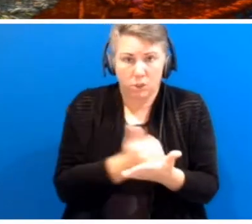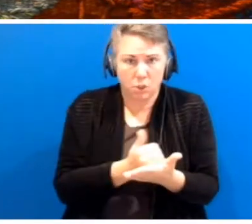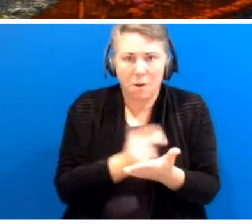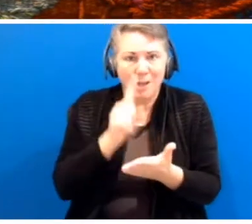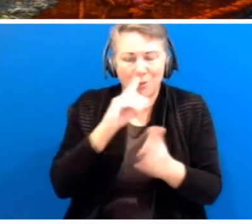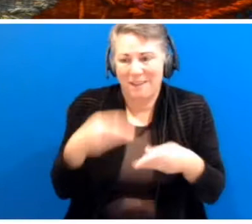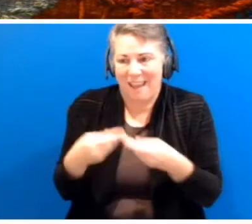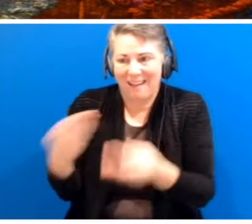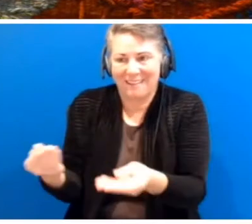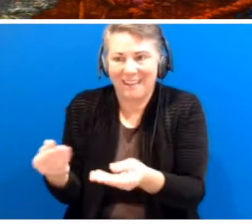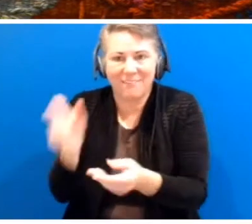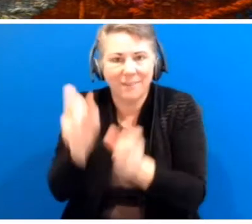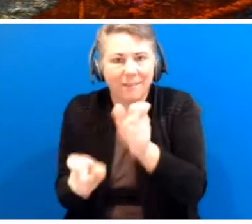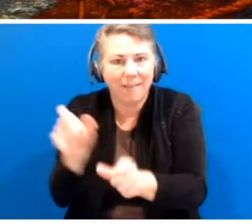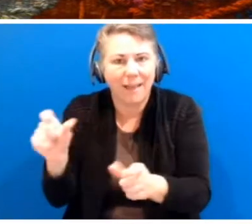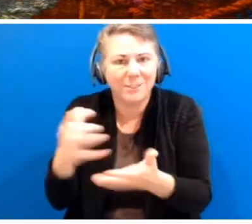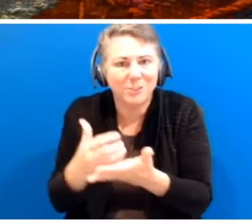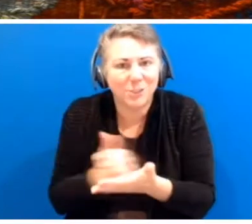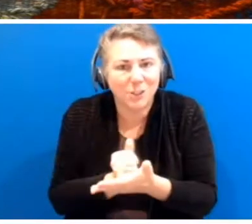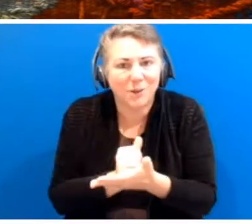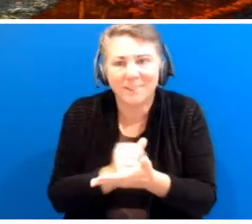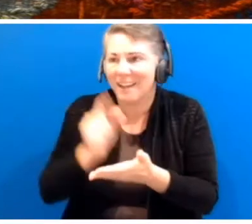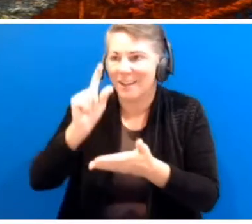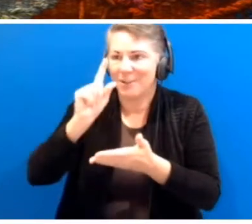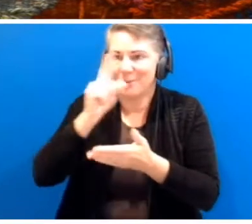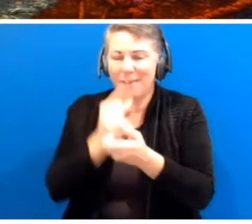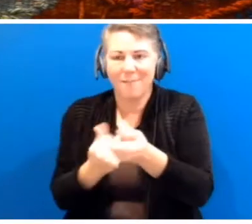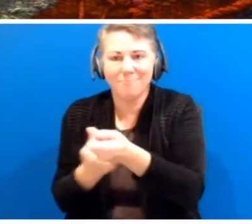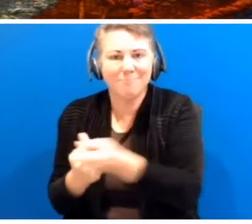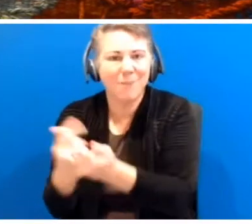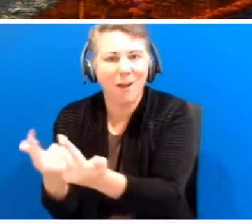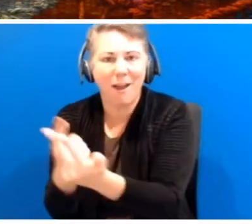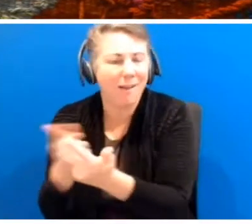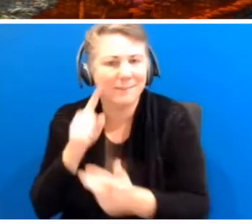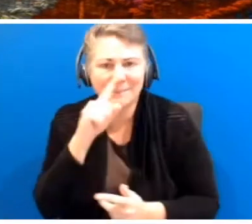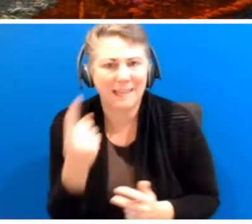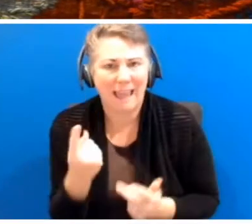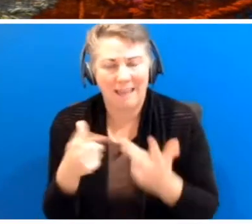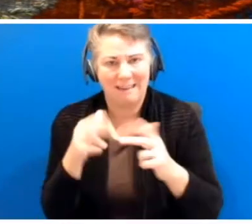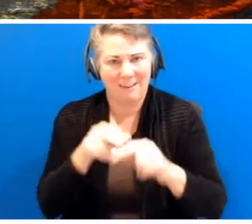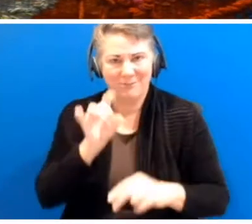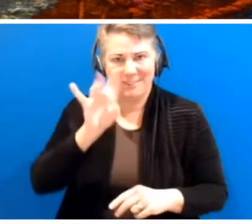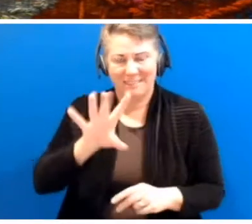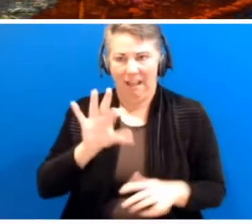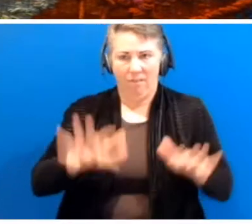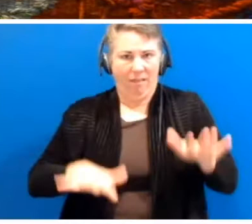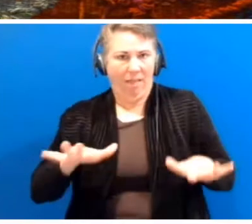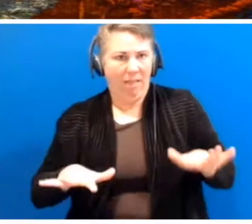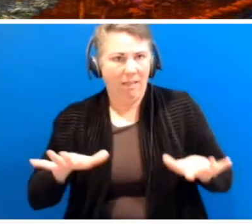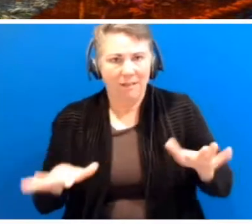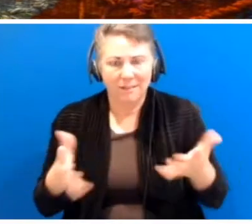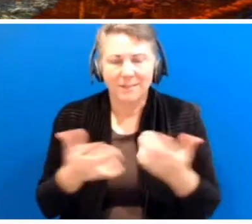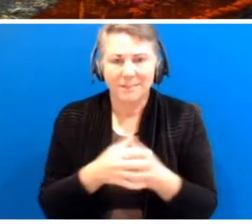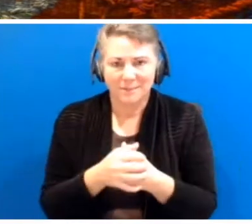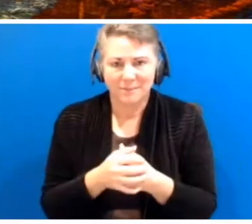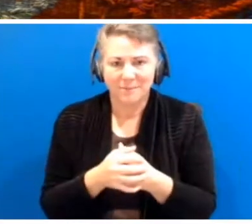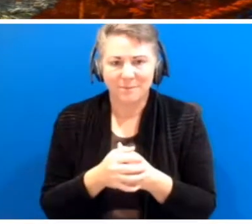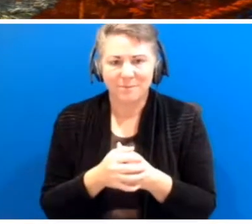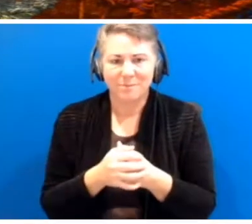consideration as well. Finally I say this about baseline funding which is something which I know this NCOS has been fighting for now for a long time